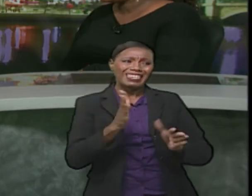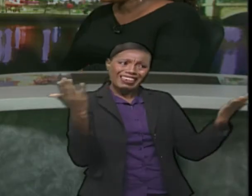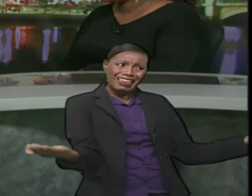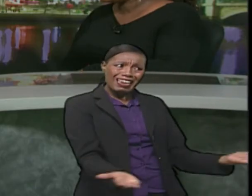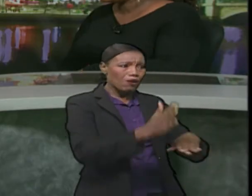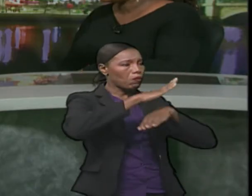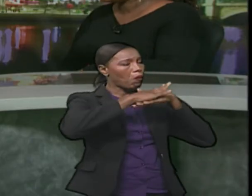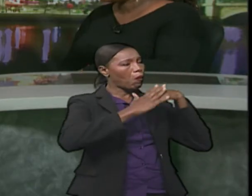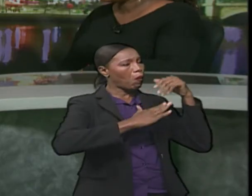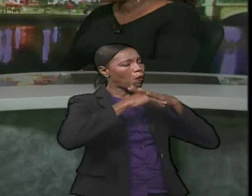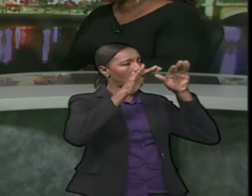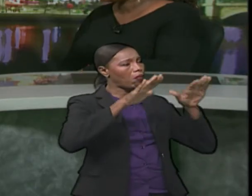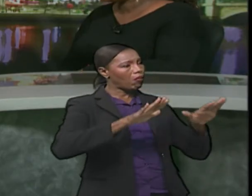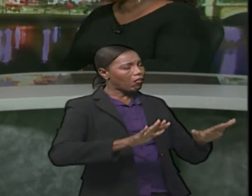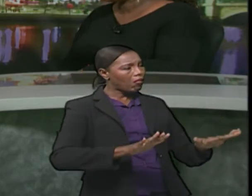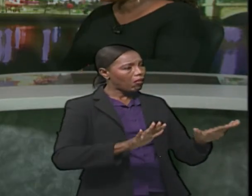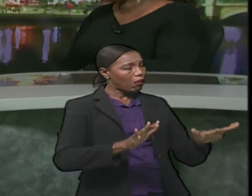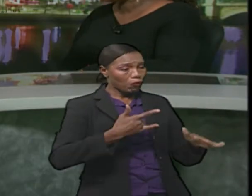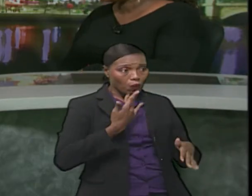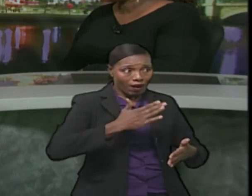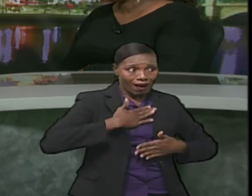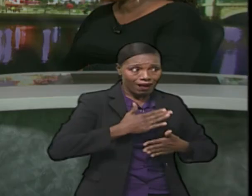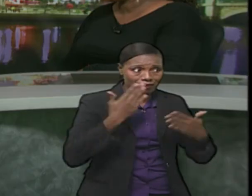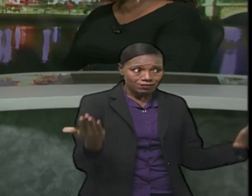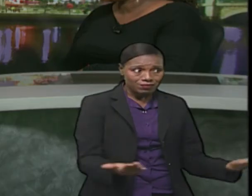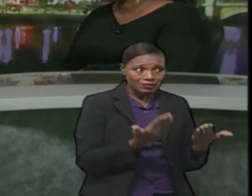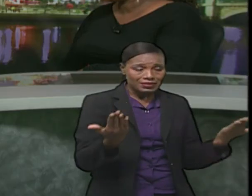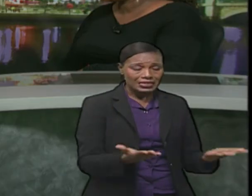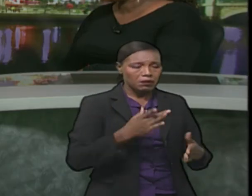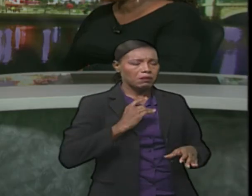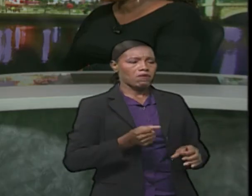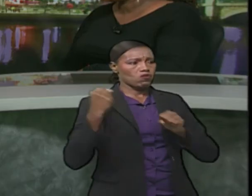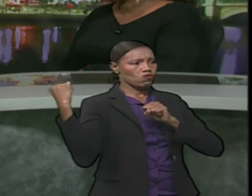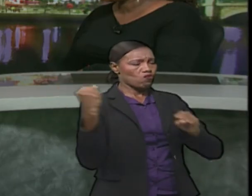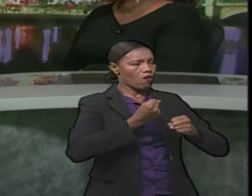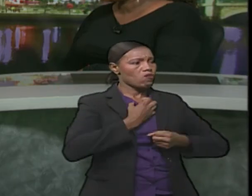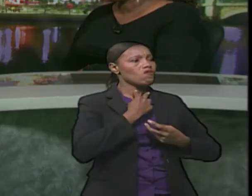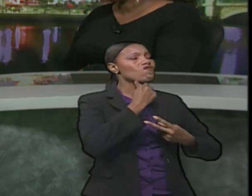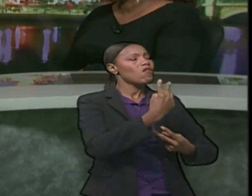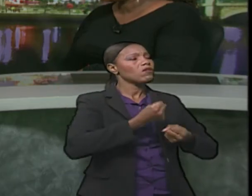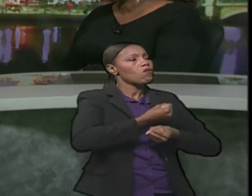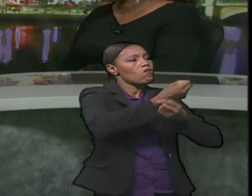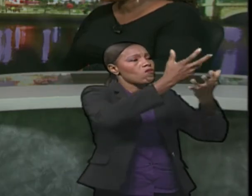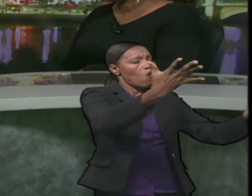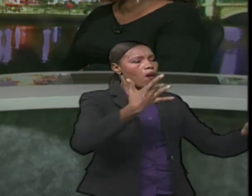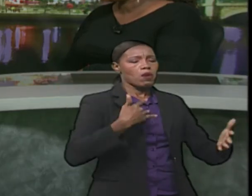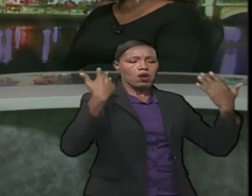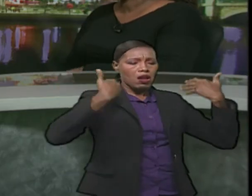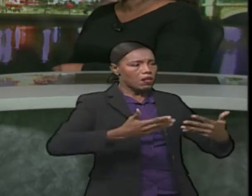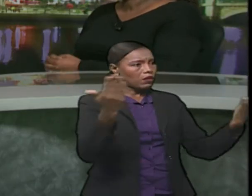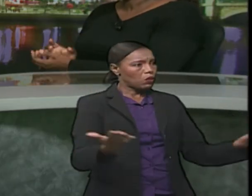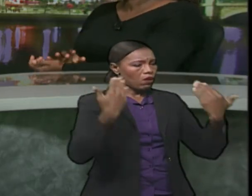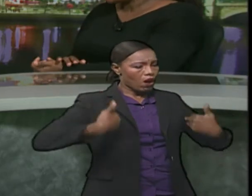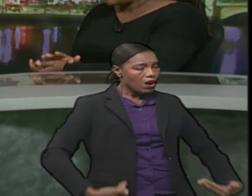you know, is good and calm. Are you satisfied that journalists are having as strong a voice as they need to have to make their presence felt?